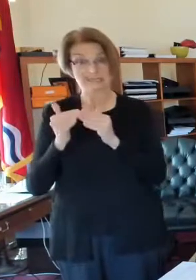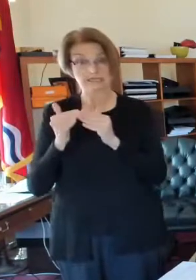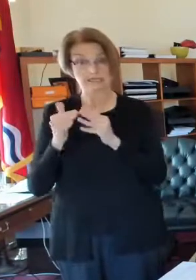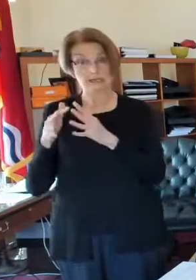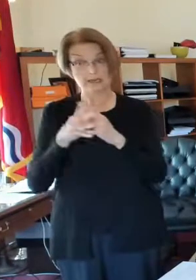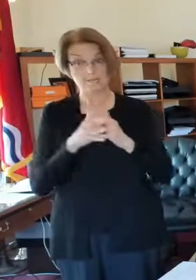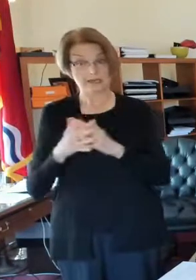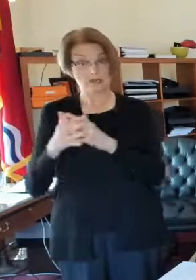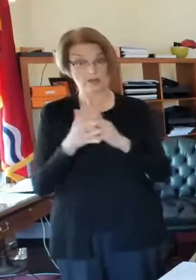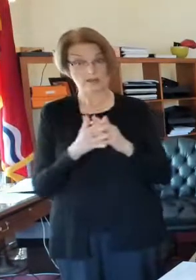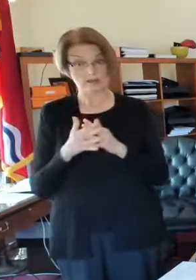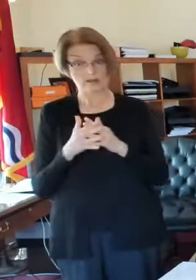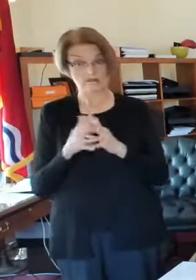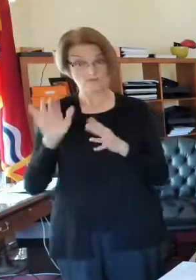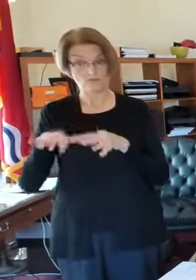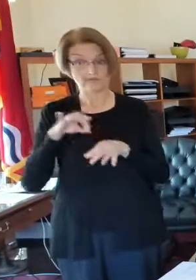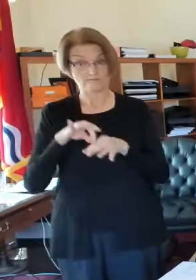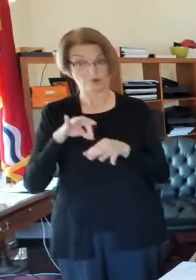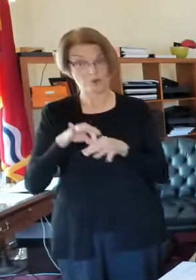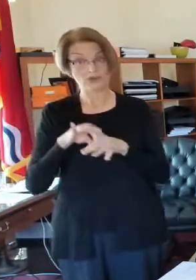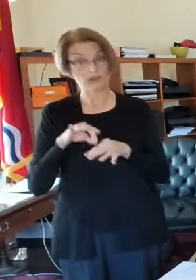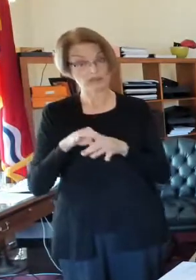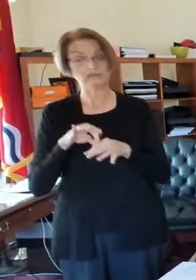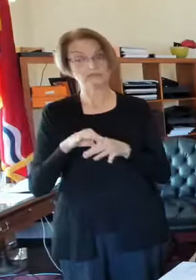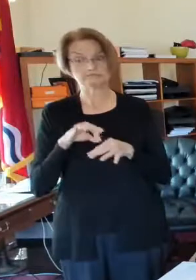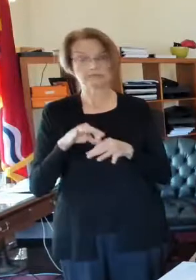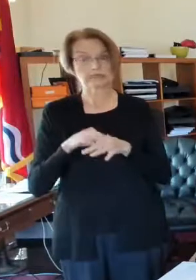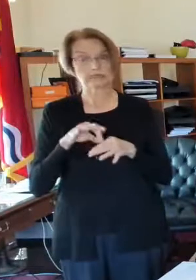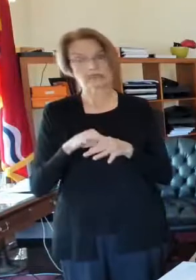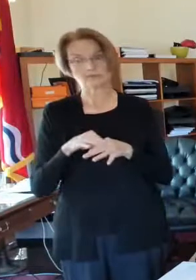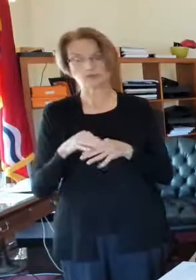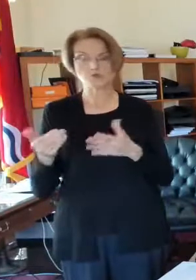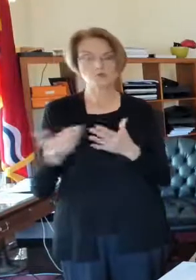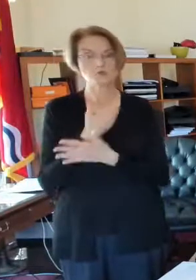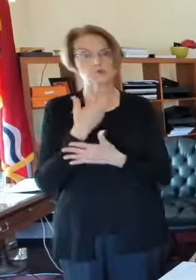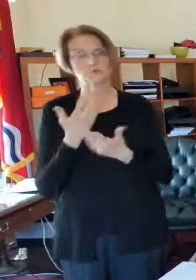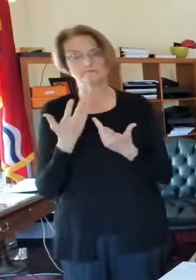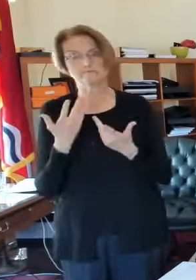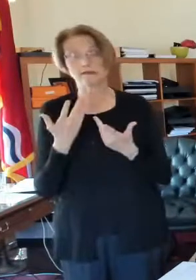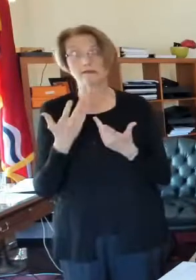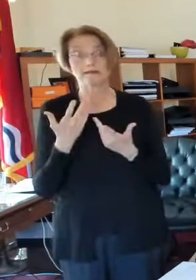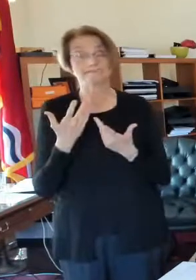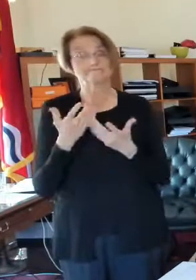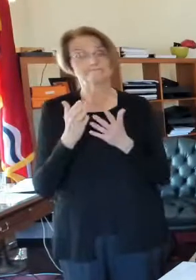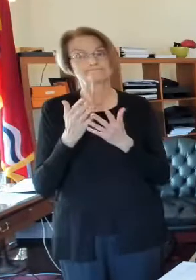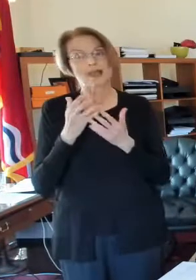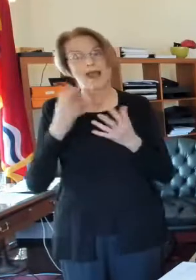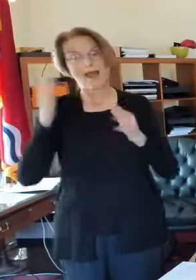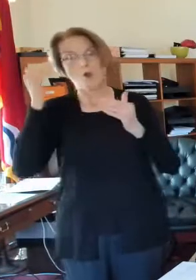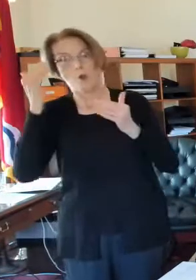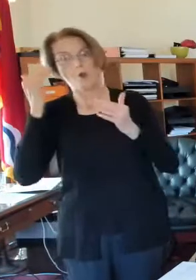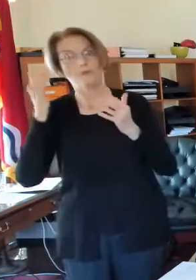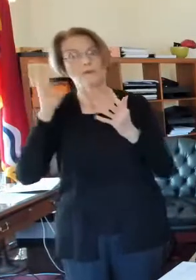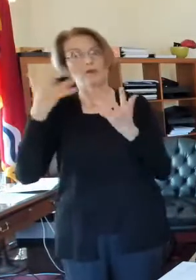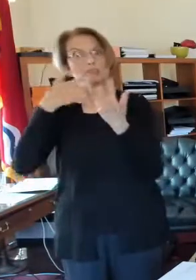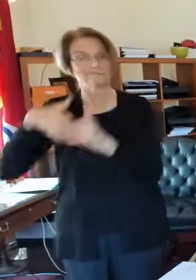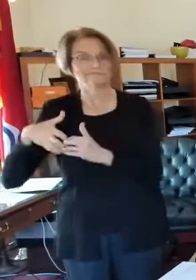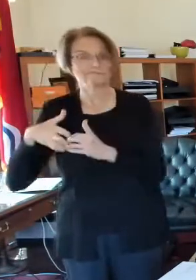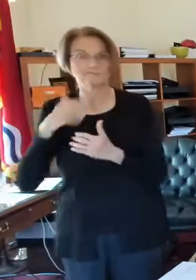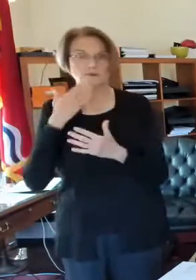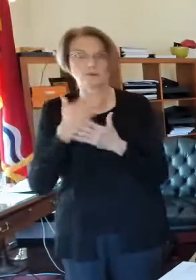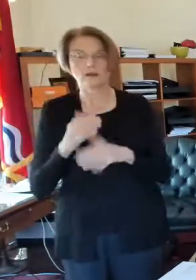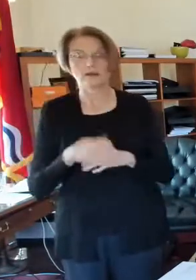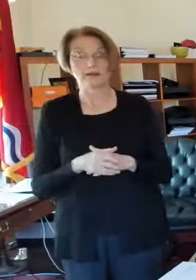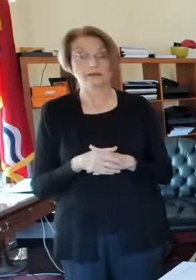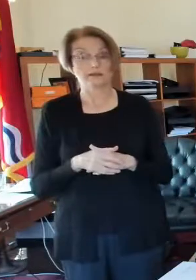for this kind of voting. And I hope it works out well. I think it's going to be very